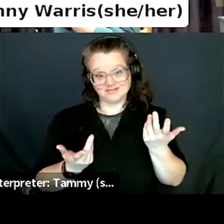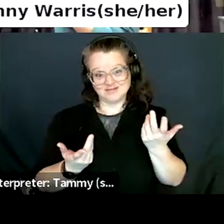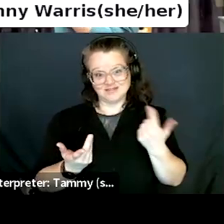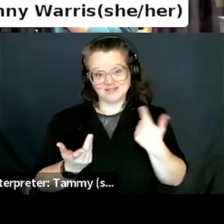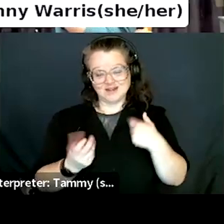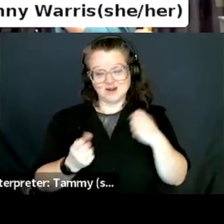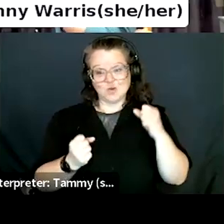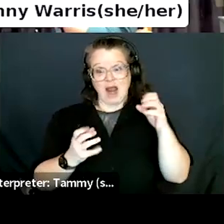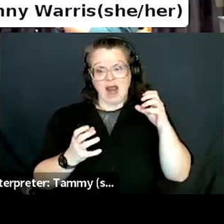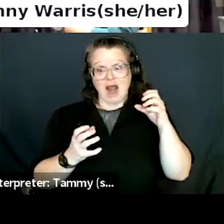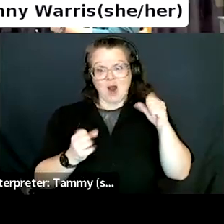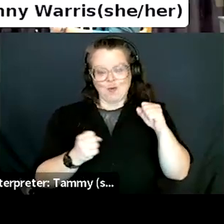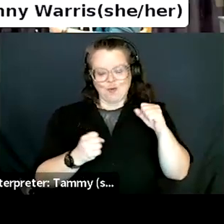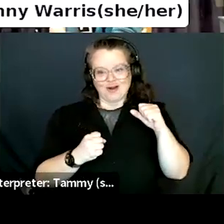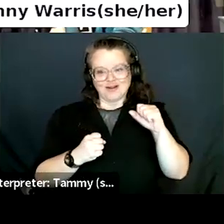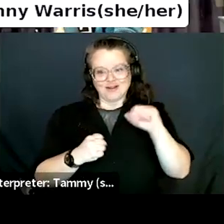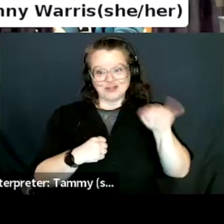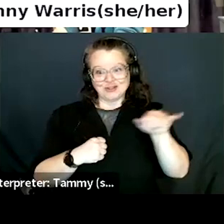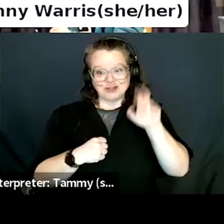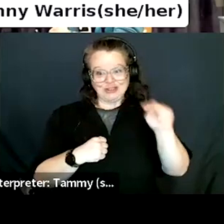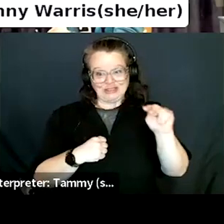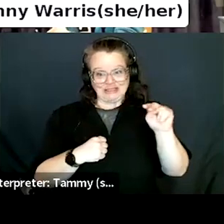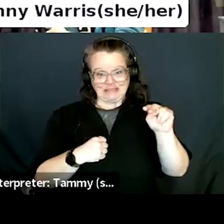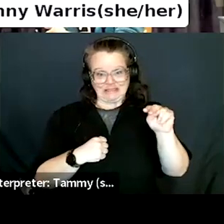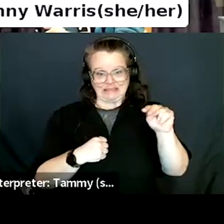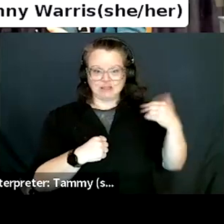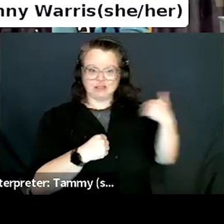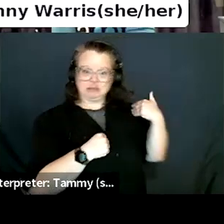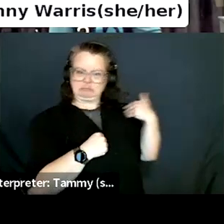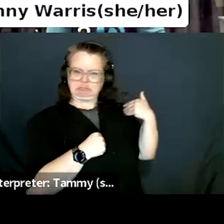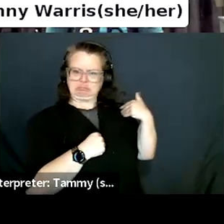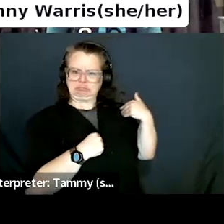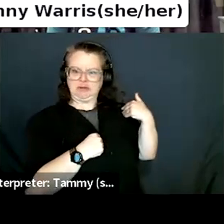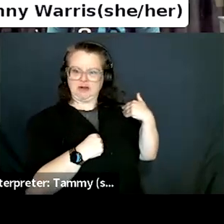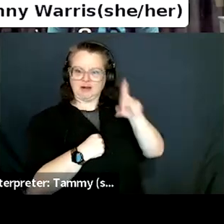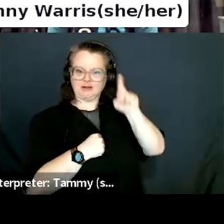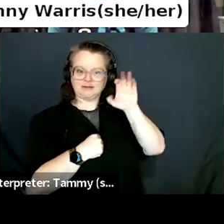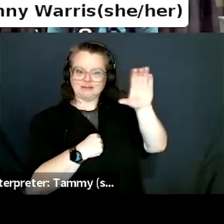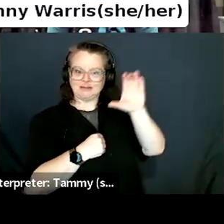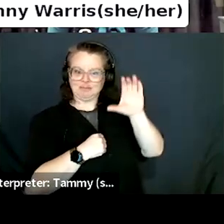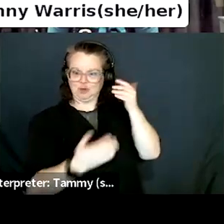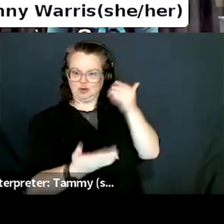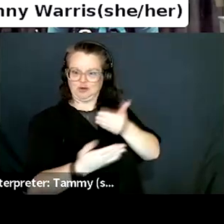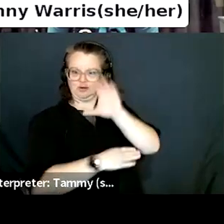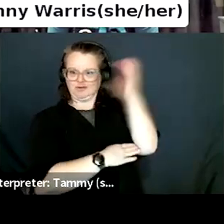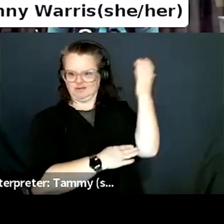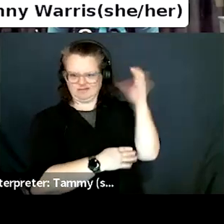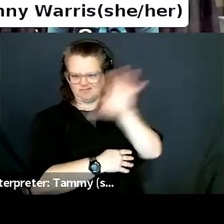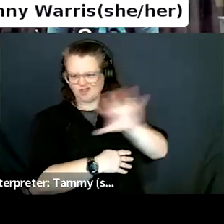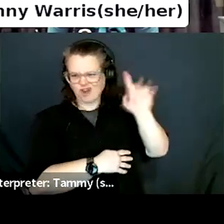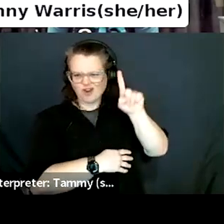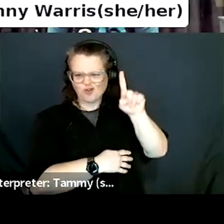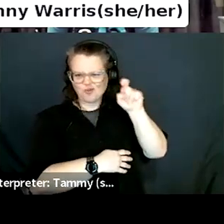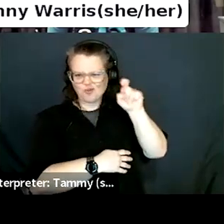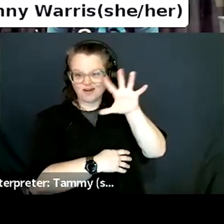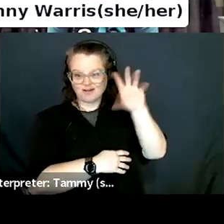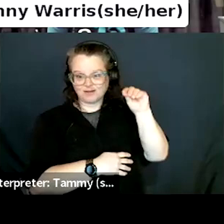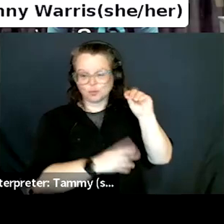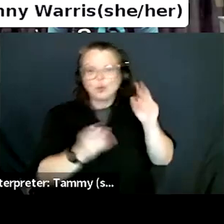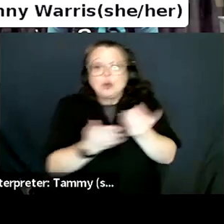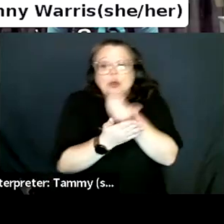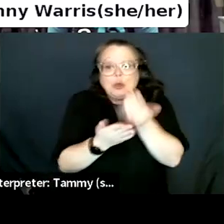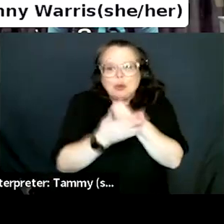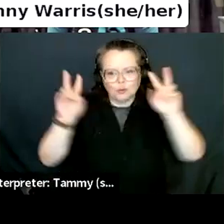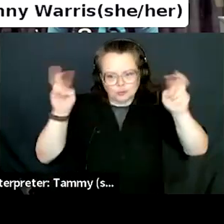January. And then in December, it was more like 150. So it's pretty wide swing. Mm-hmm. And we're still new. We're just a baby. So,